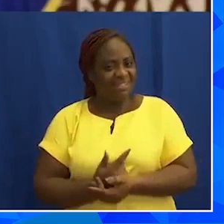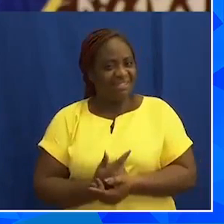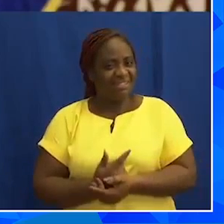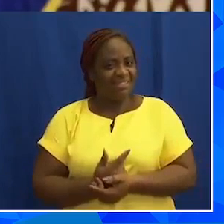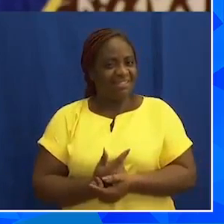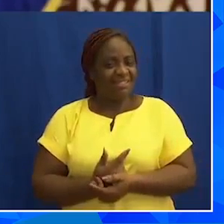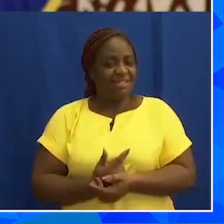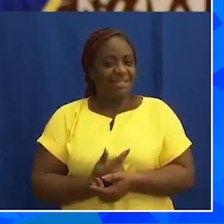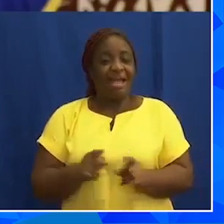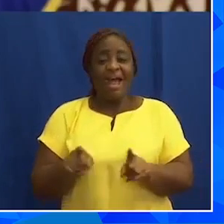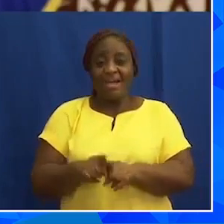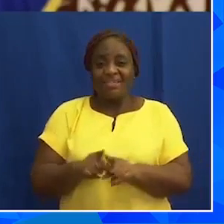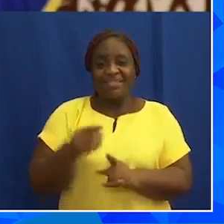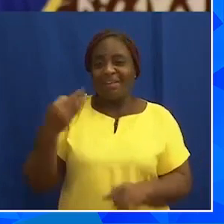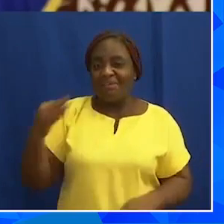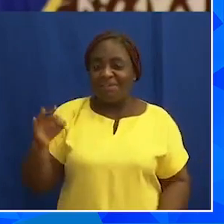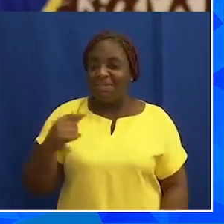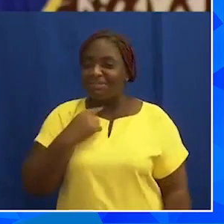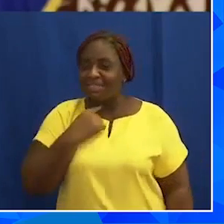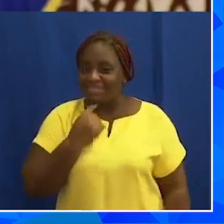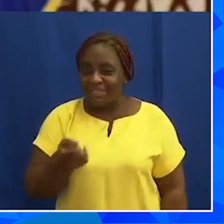as the French would say,